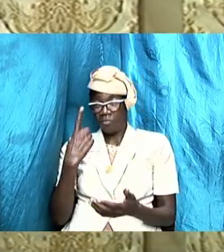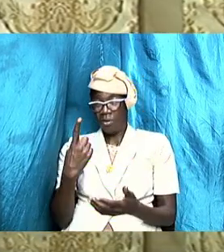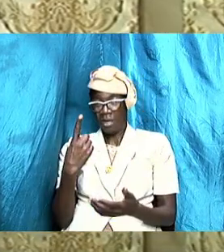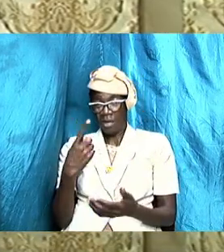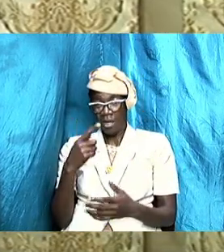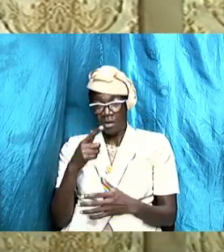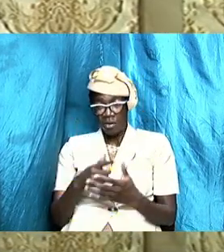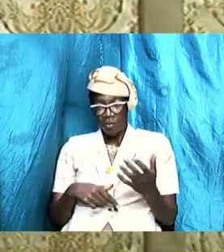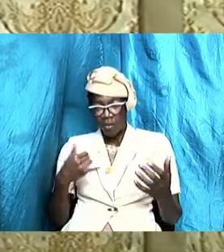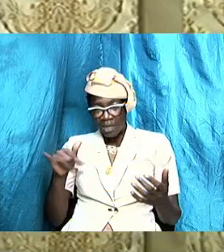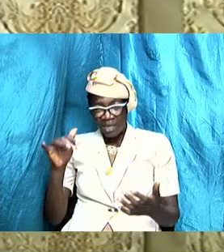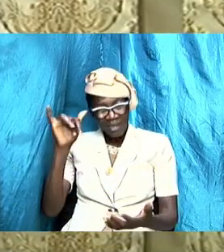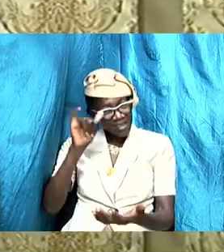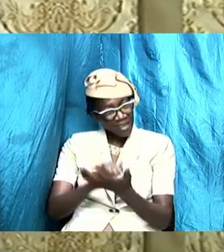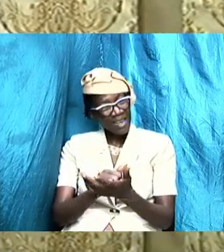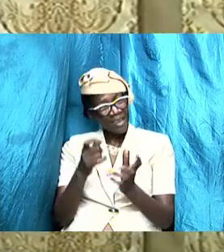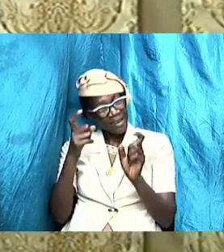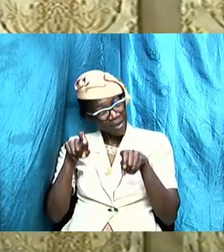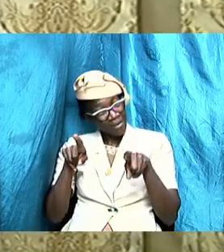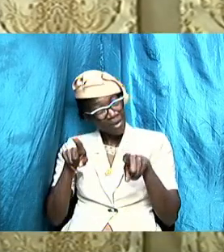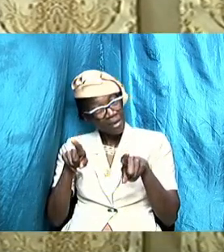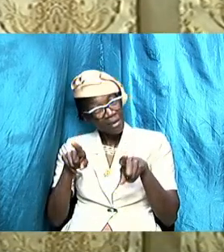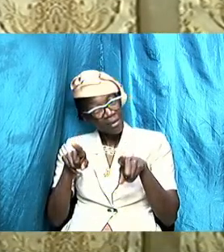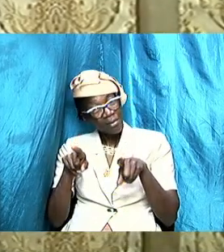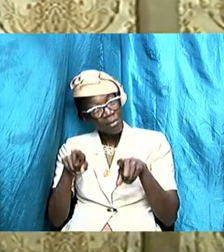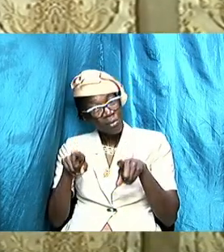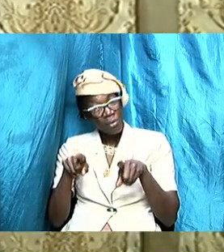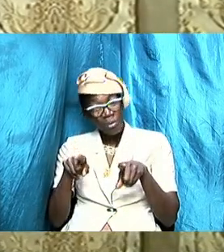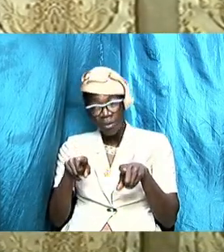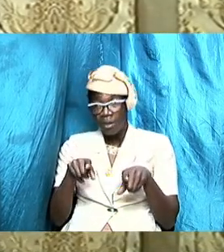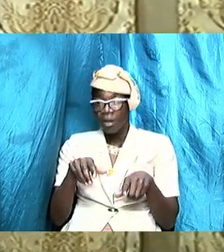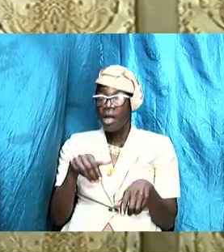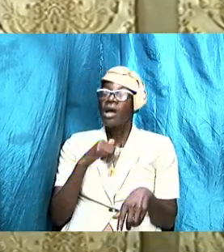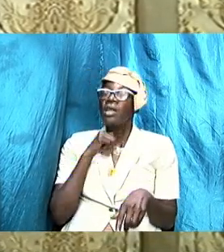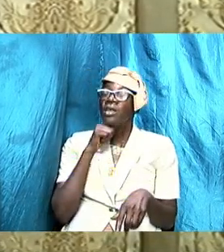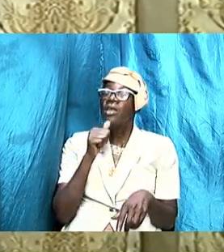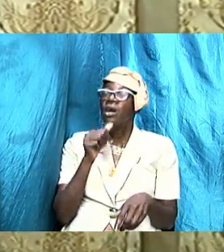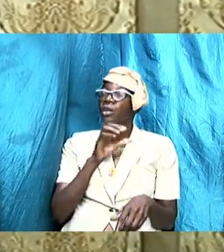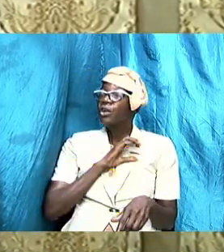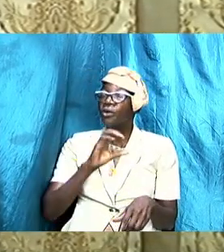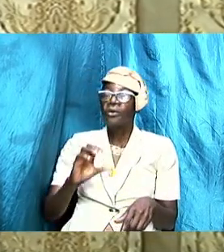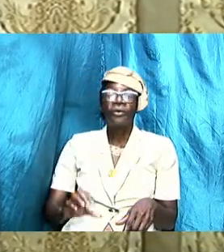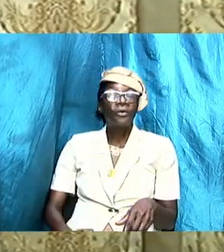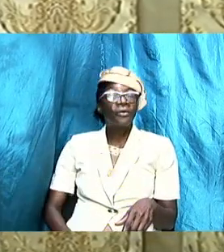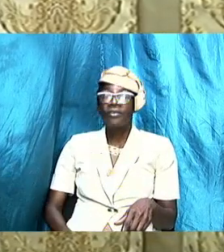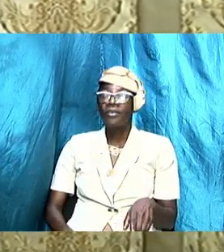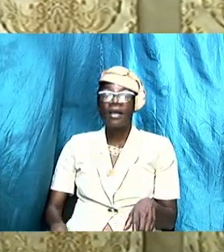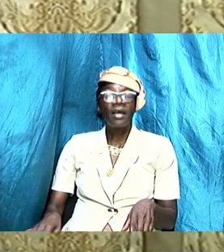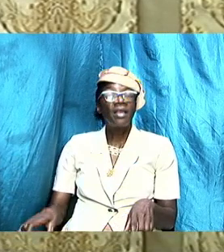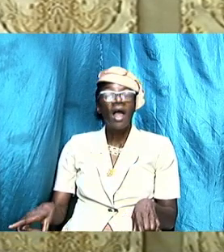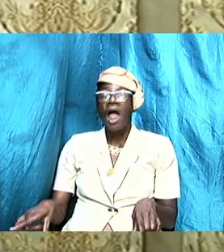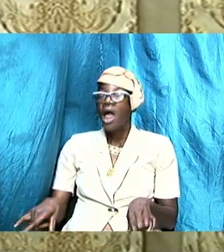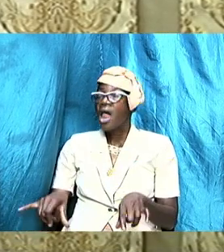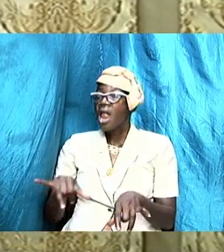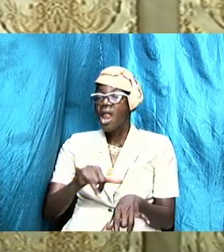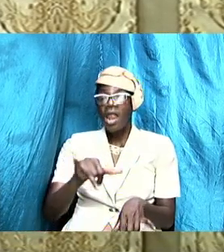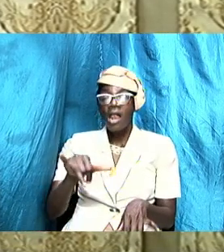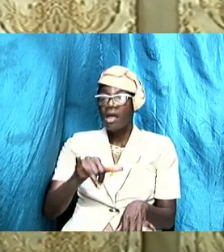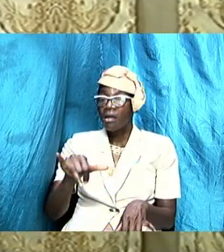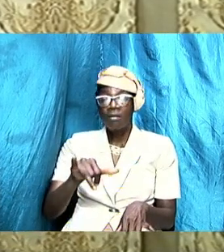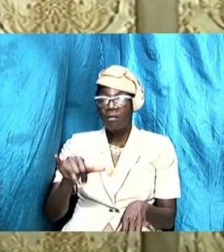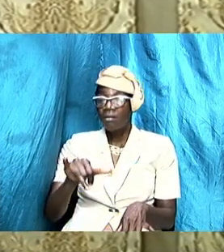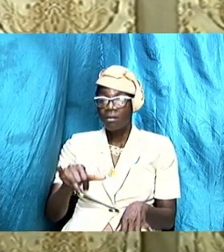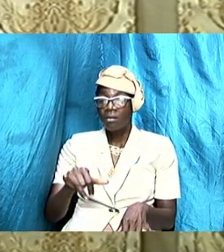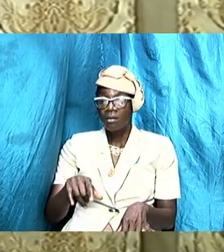what is that so already that is not Christian like and therefore you are acting in the